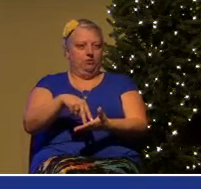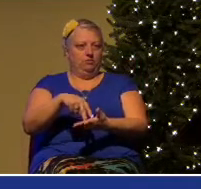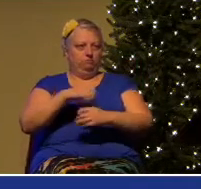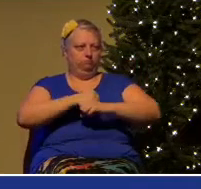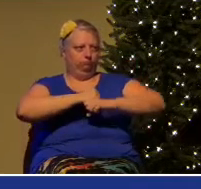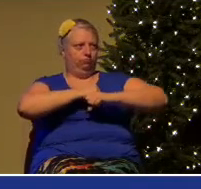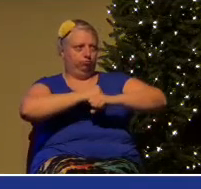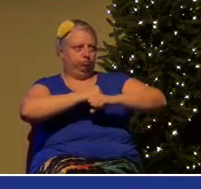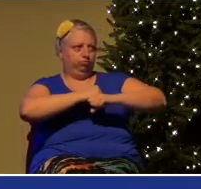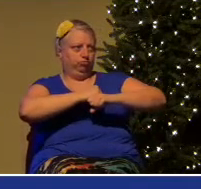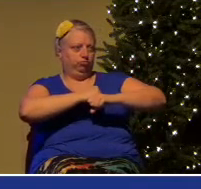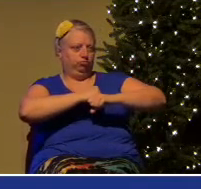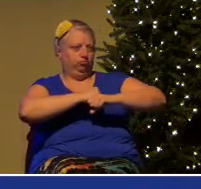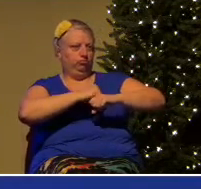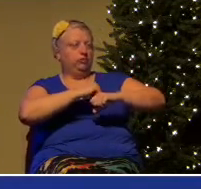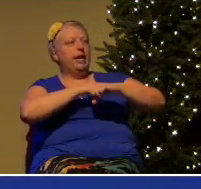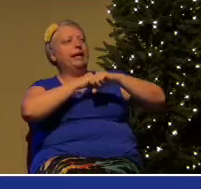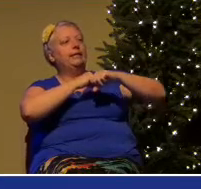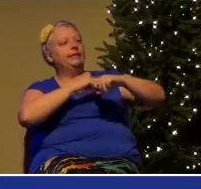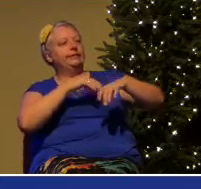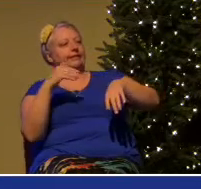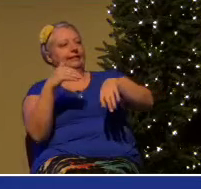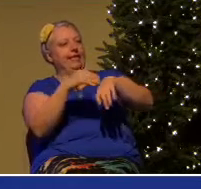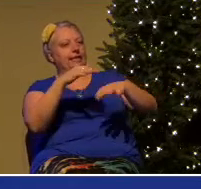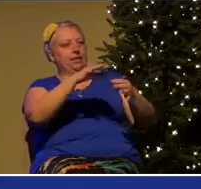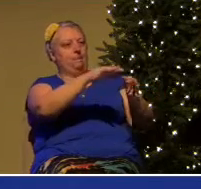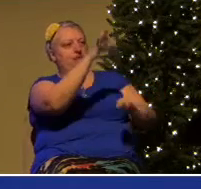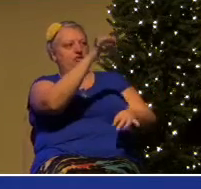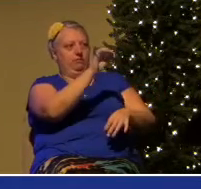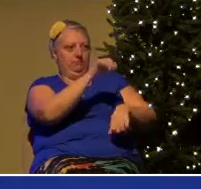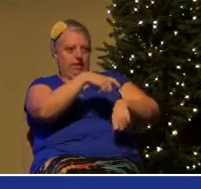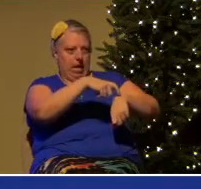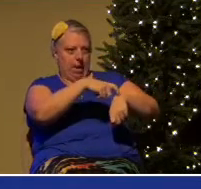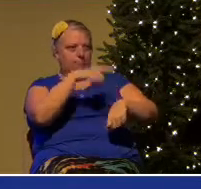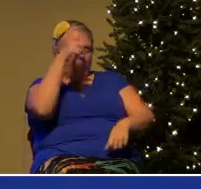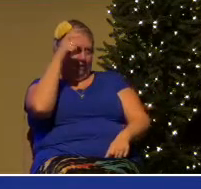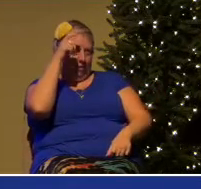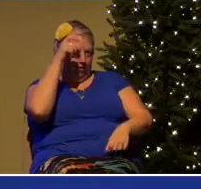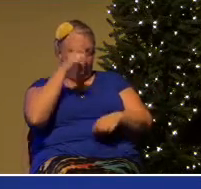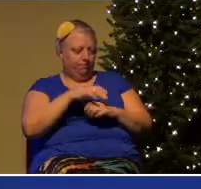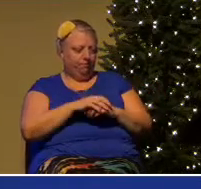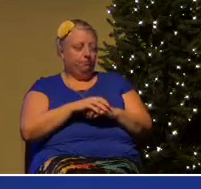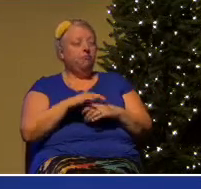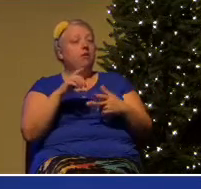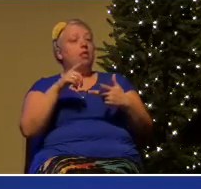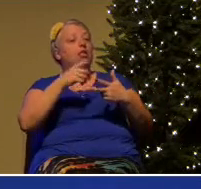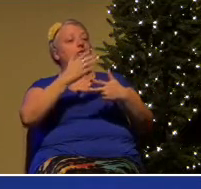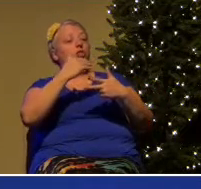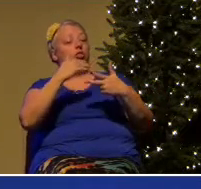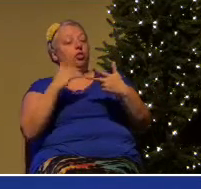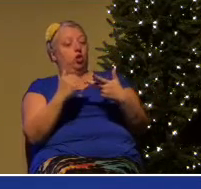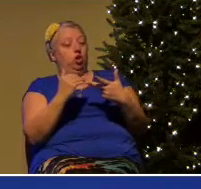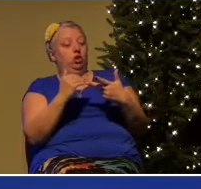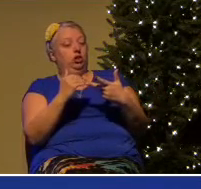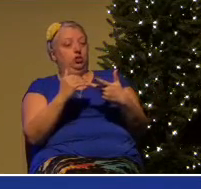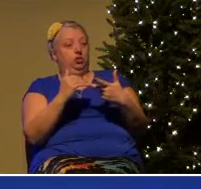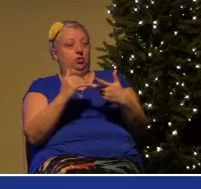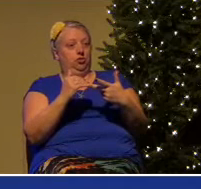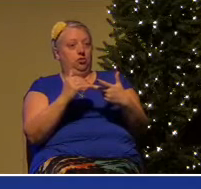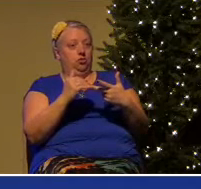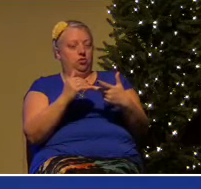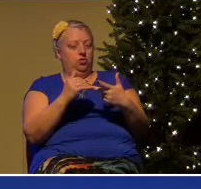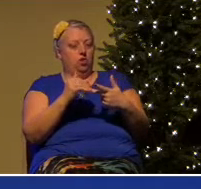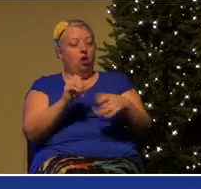the age. And then we have seen still a third implication of having our feet shod with the